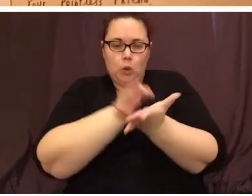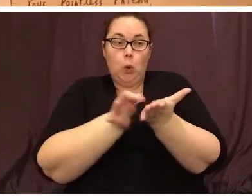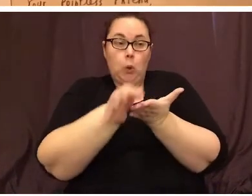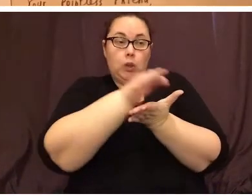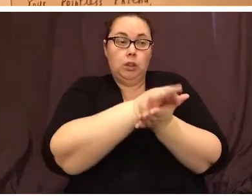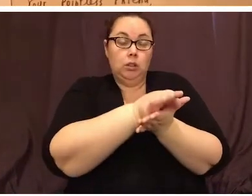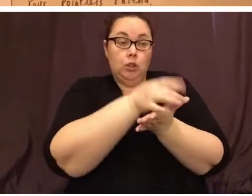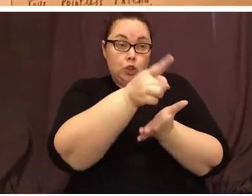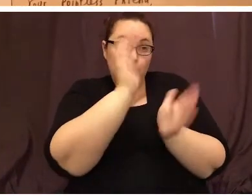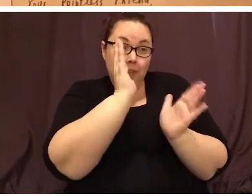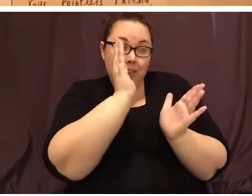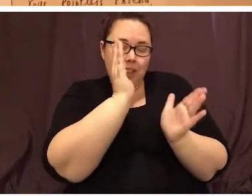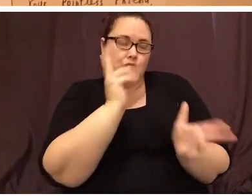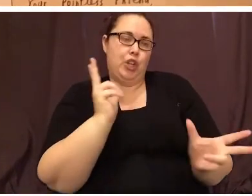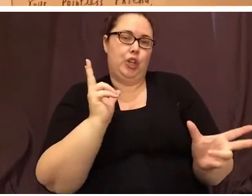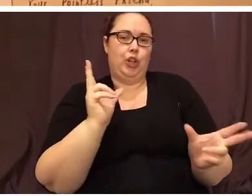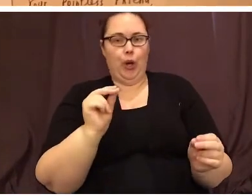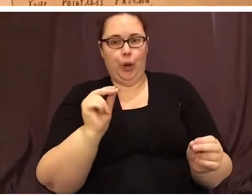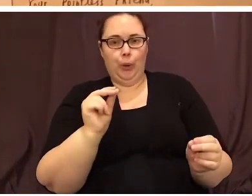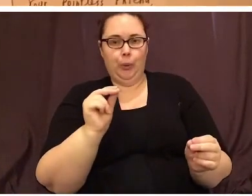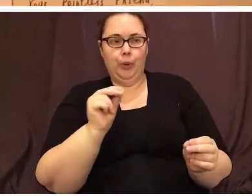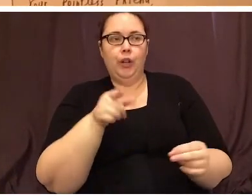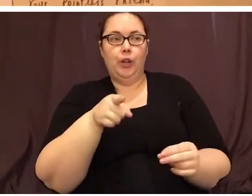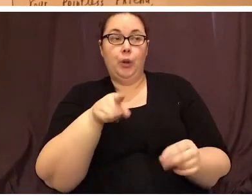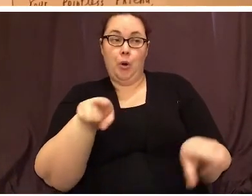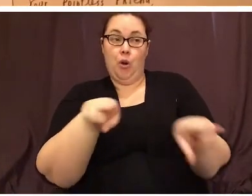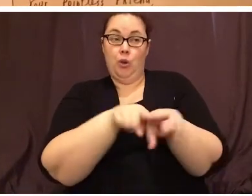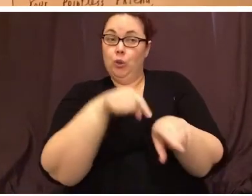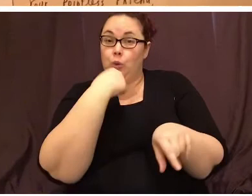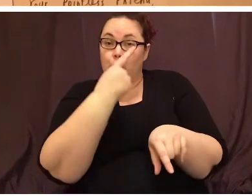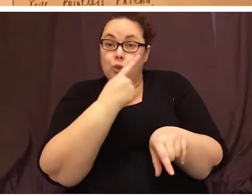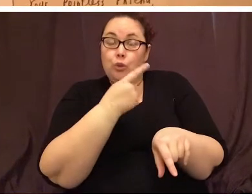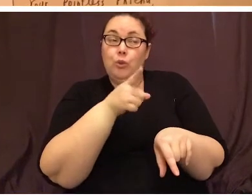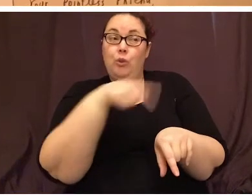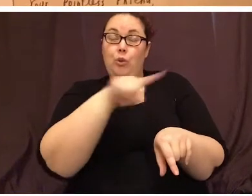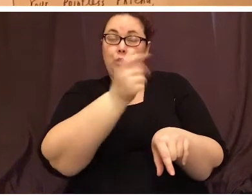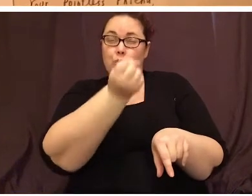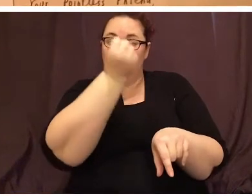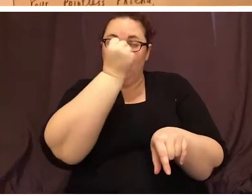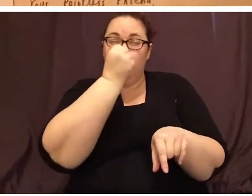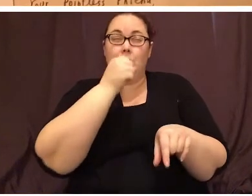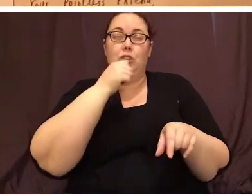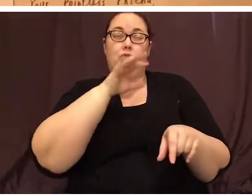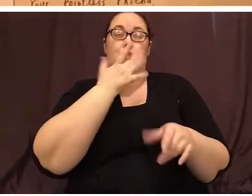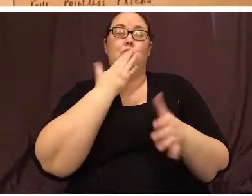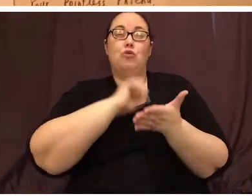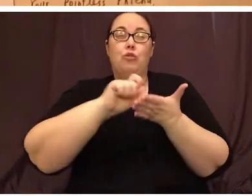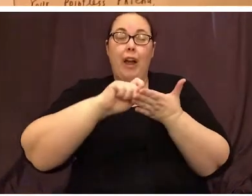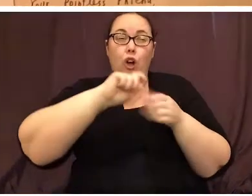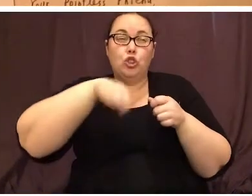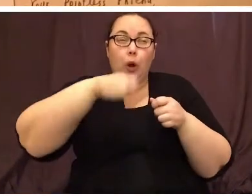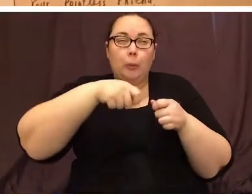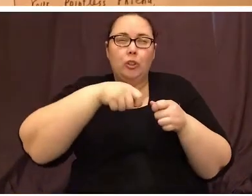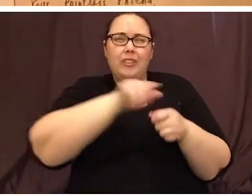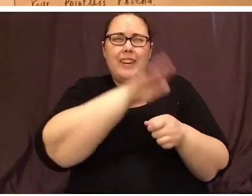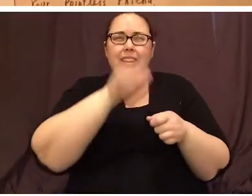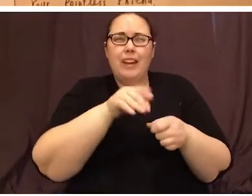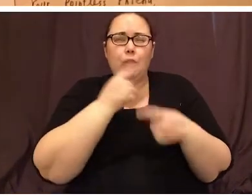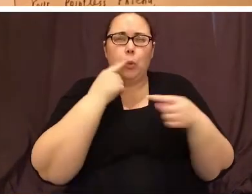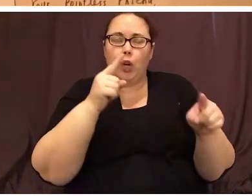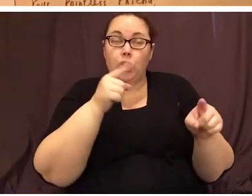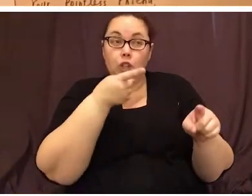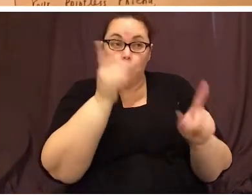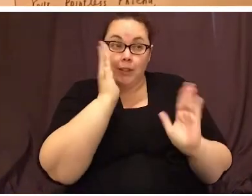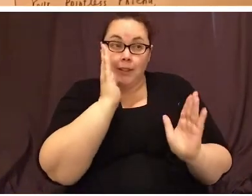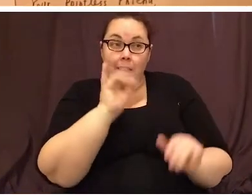listen? No. I also told you those stupid crown sharpeners never work. Did you listen to that? Also, no.